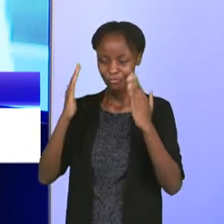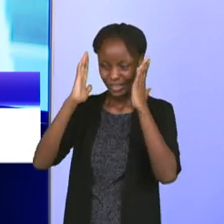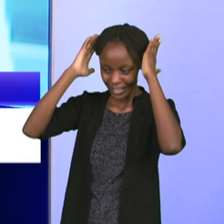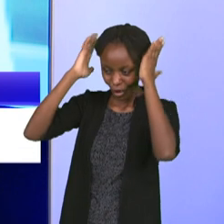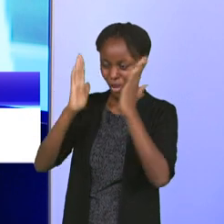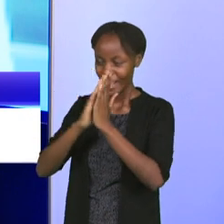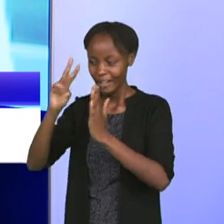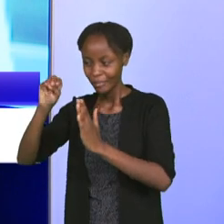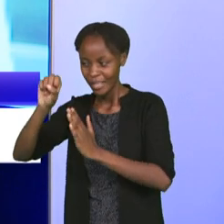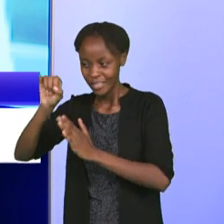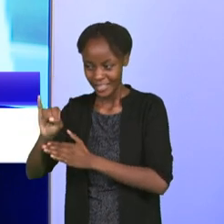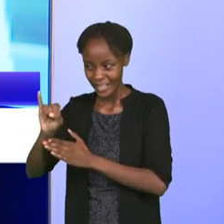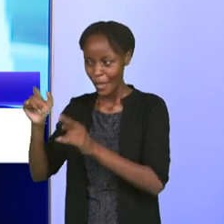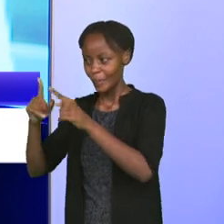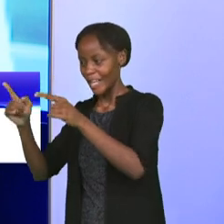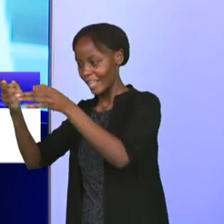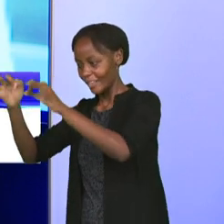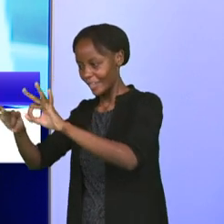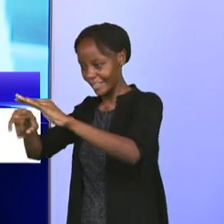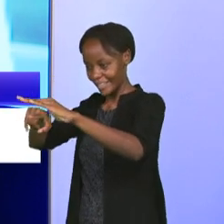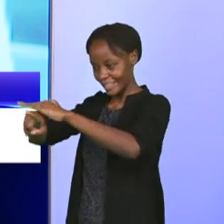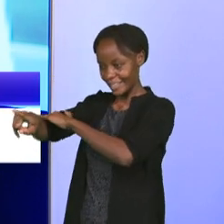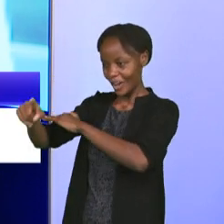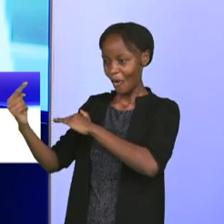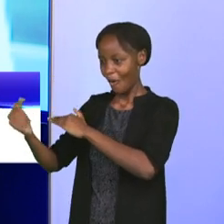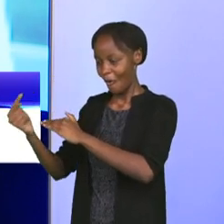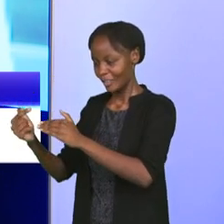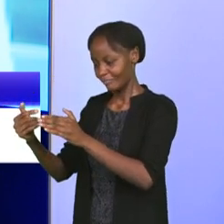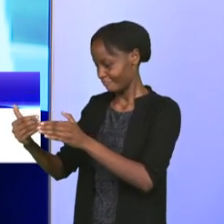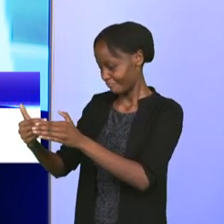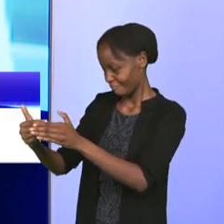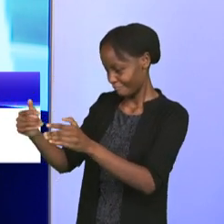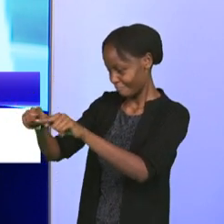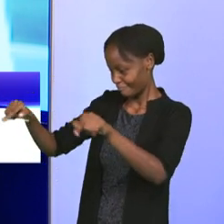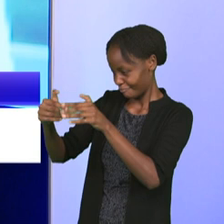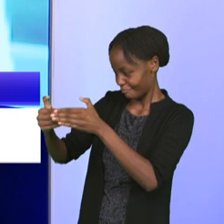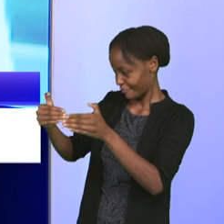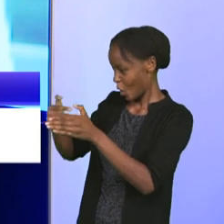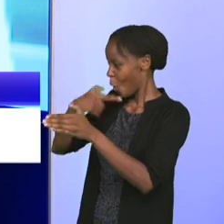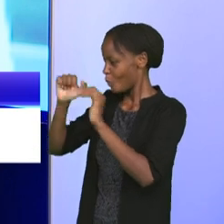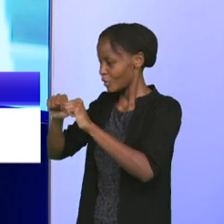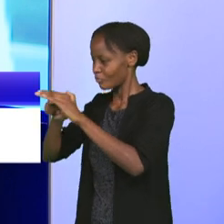Messi. The free kick is just outside the 18-meter box. Who takes the free kick?